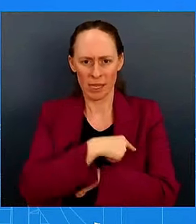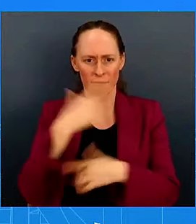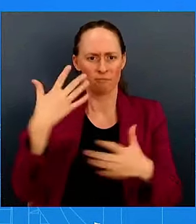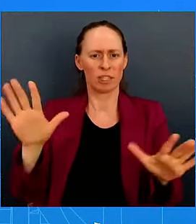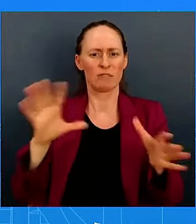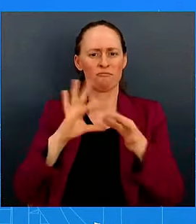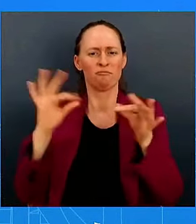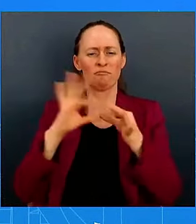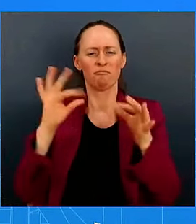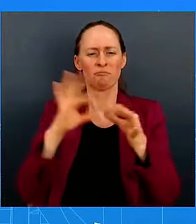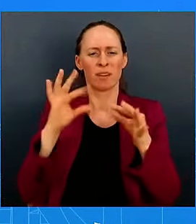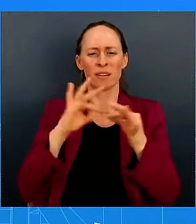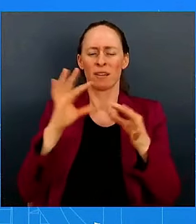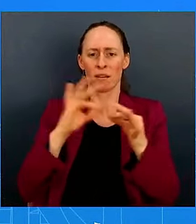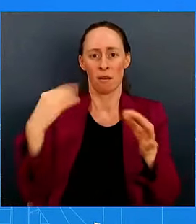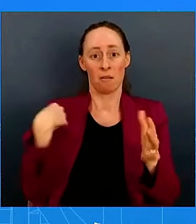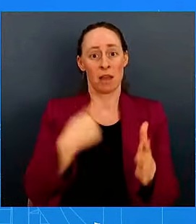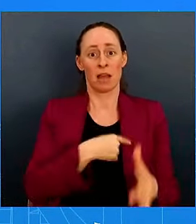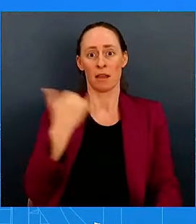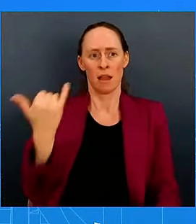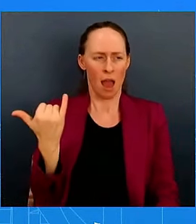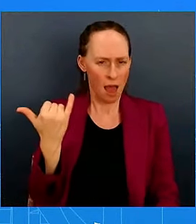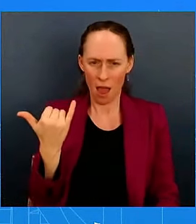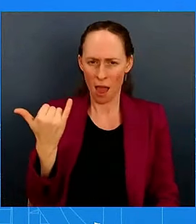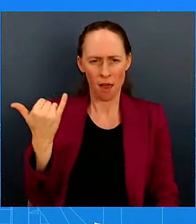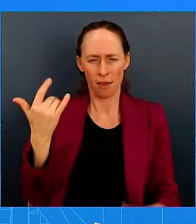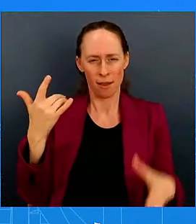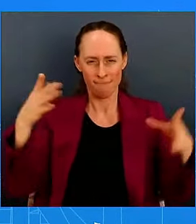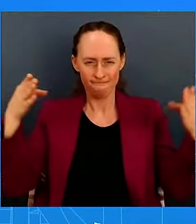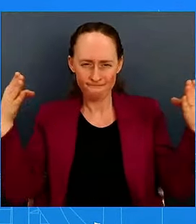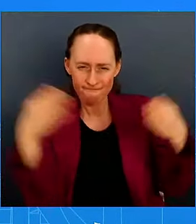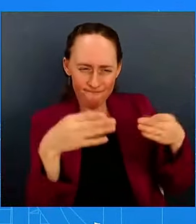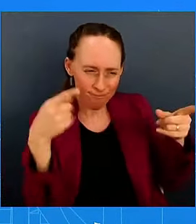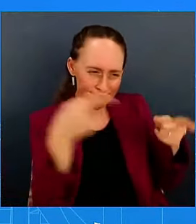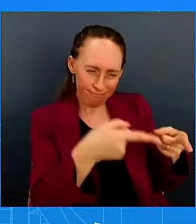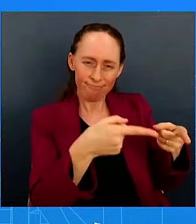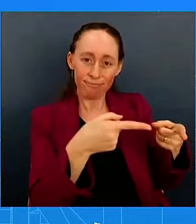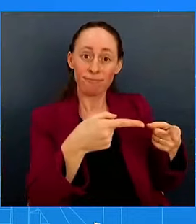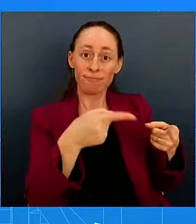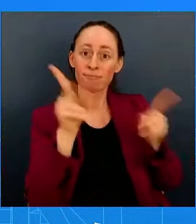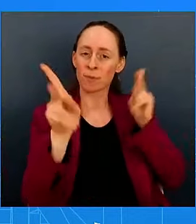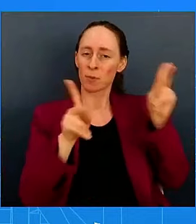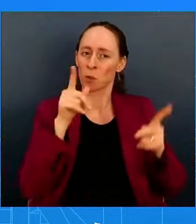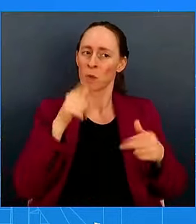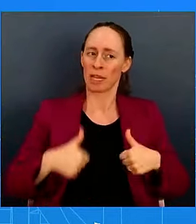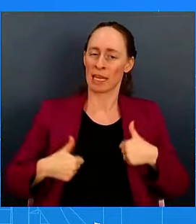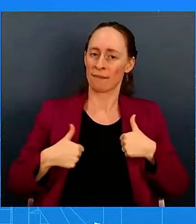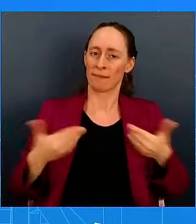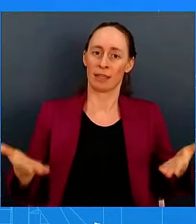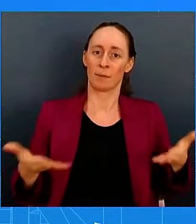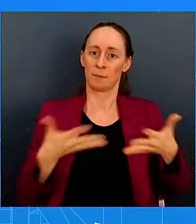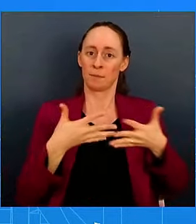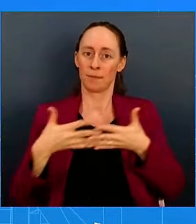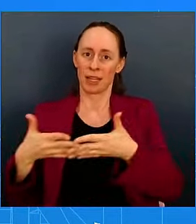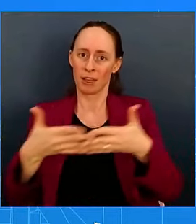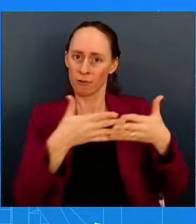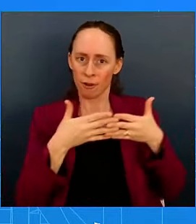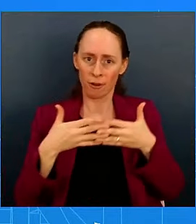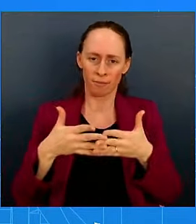President is focused on the American people. He is. The it's the economy, health care, foreign policy,